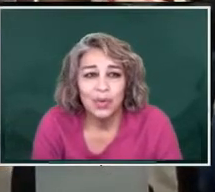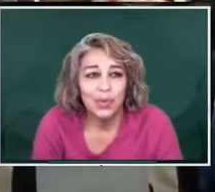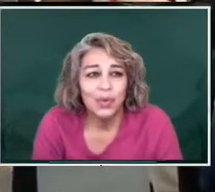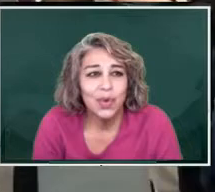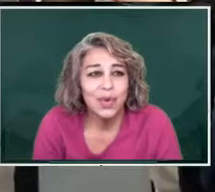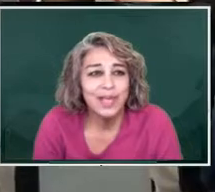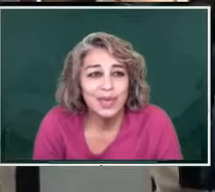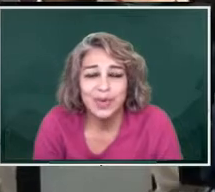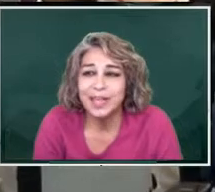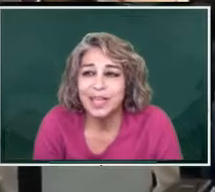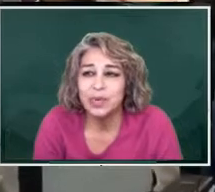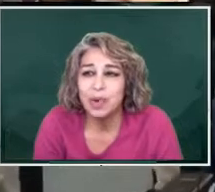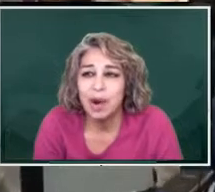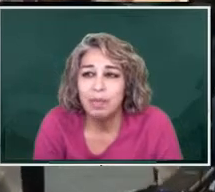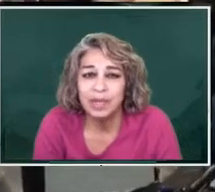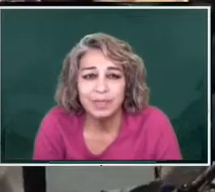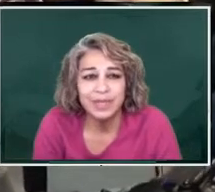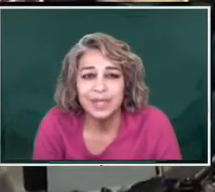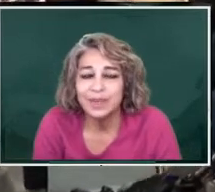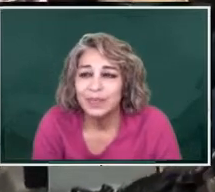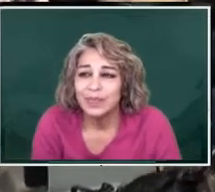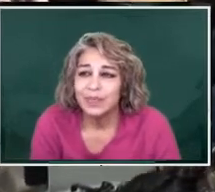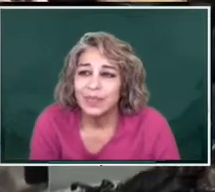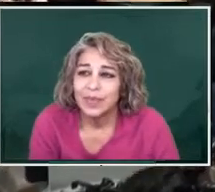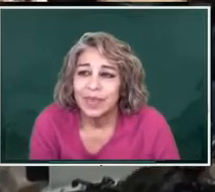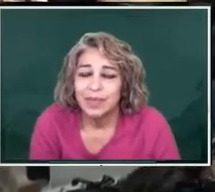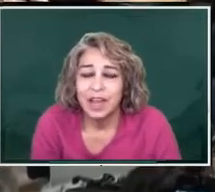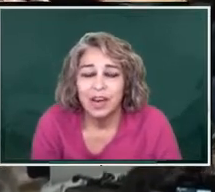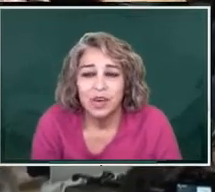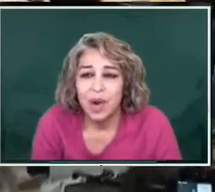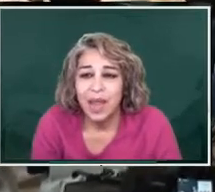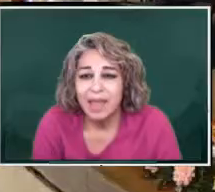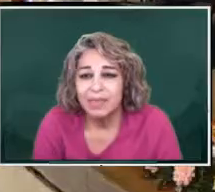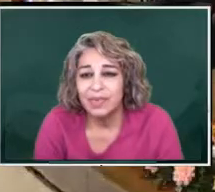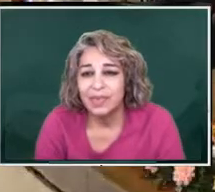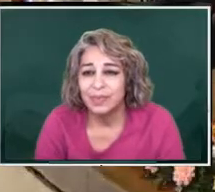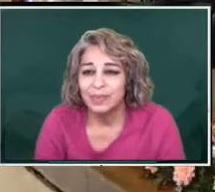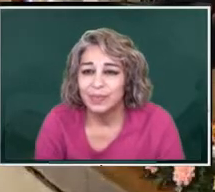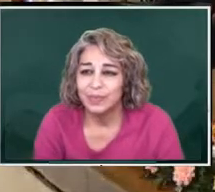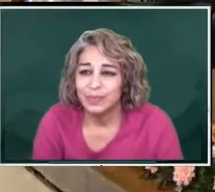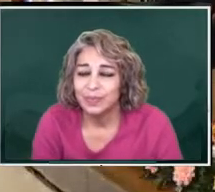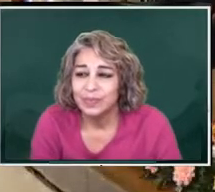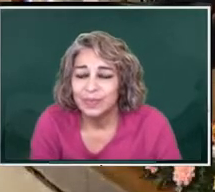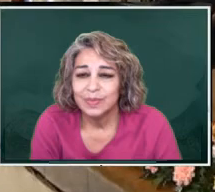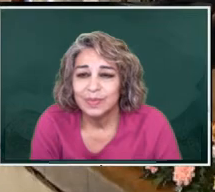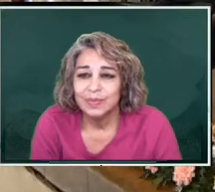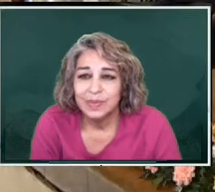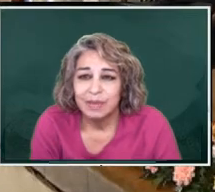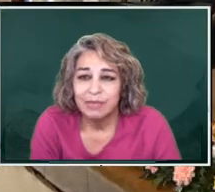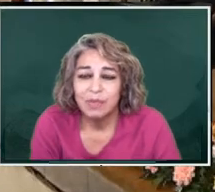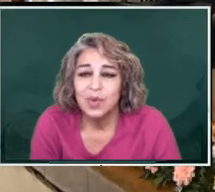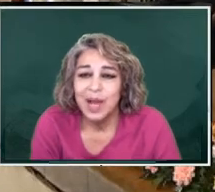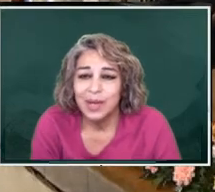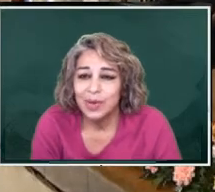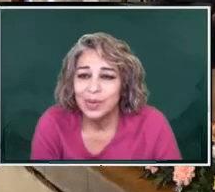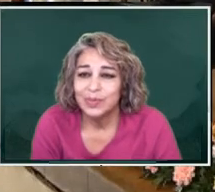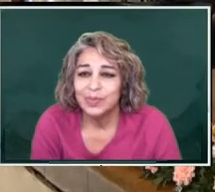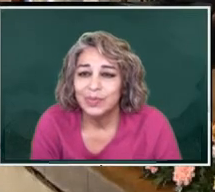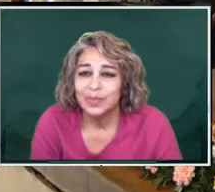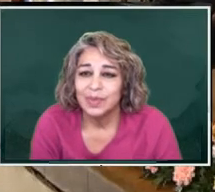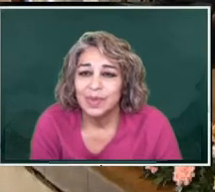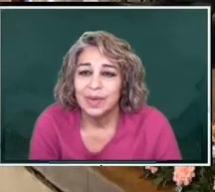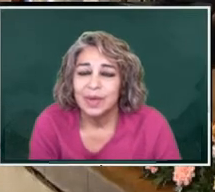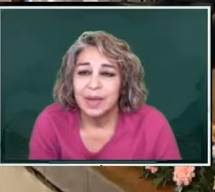going to attend to problems that are grave from Durango,